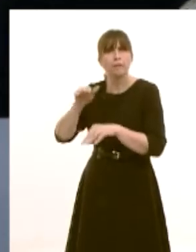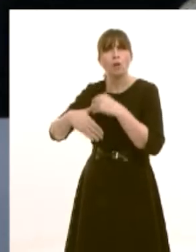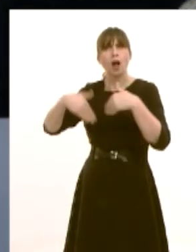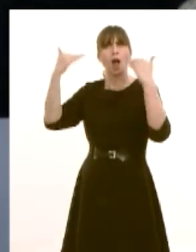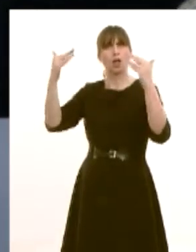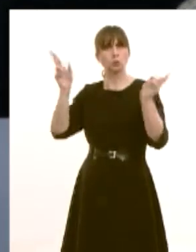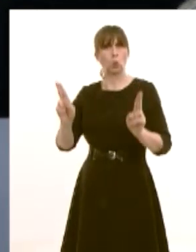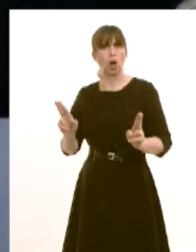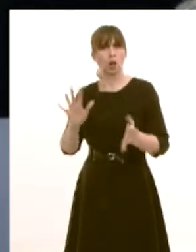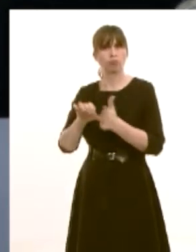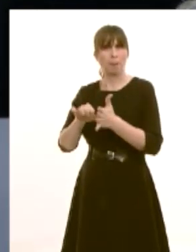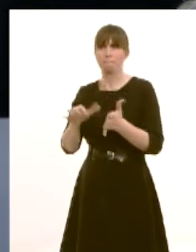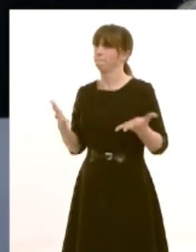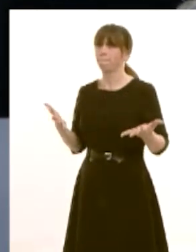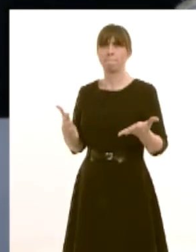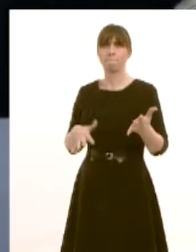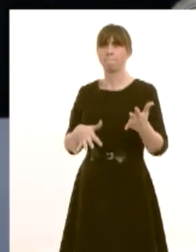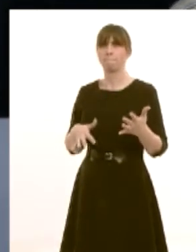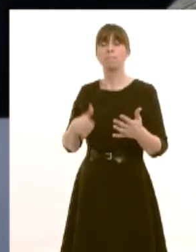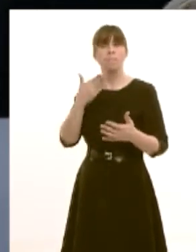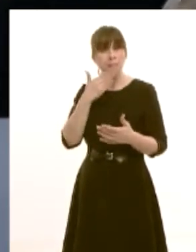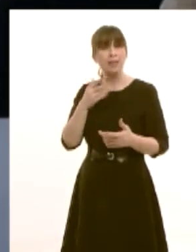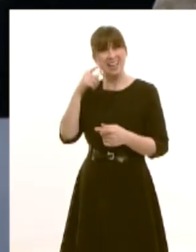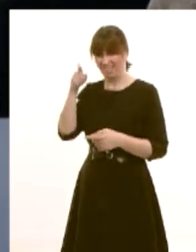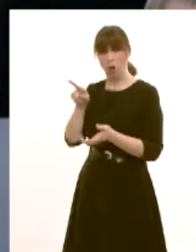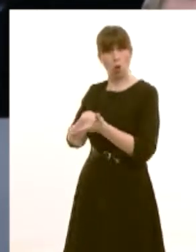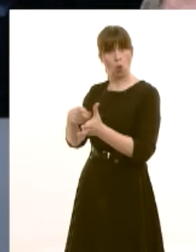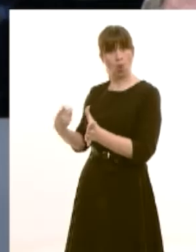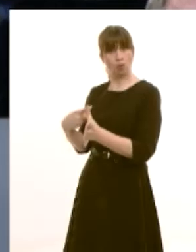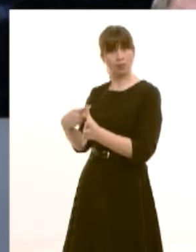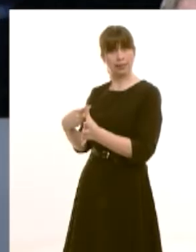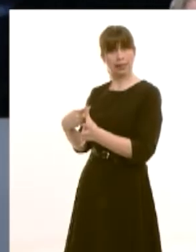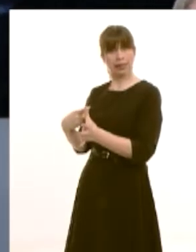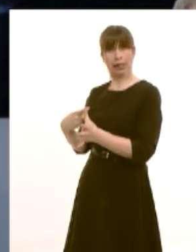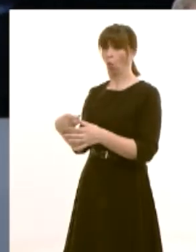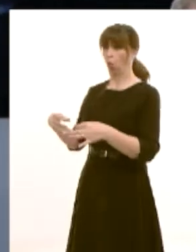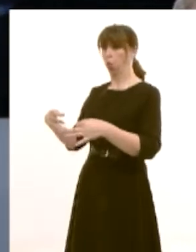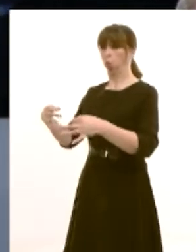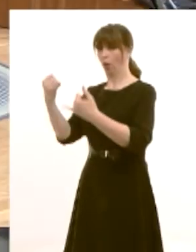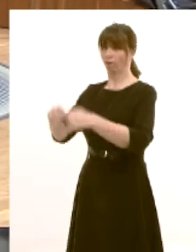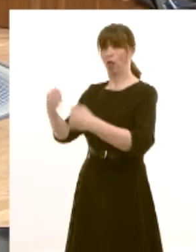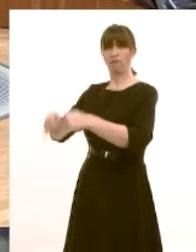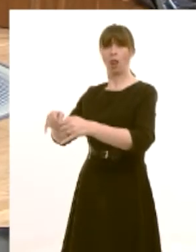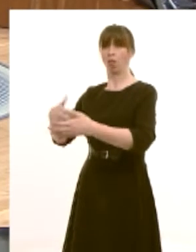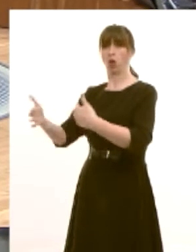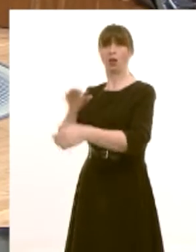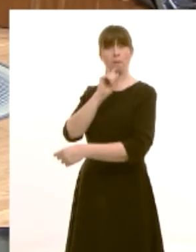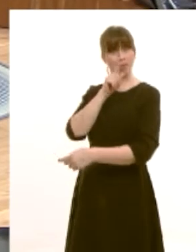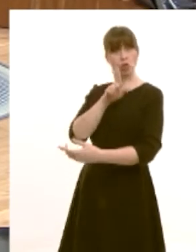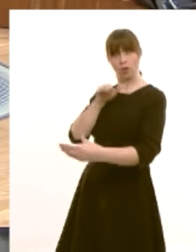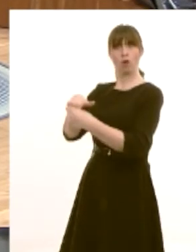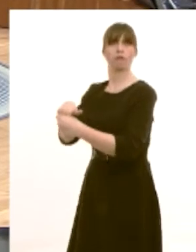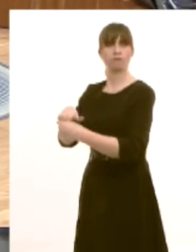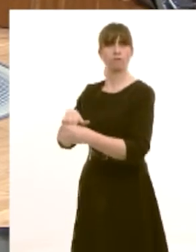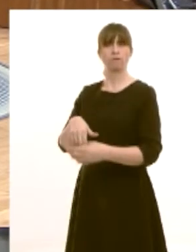secondary school places and will you be prepared to step in if the local authority still fails to resolve the situation well the local